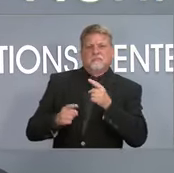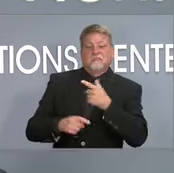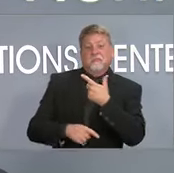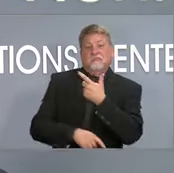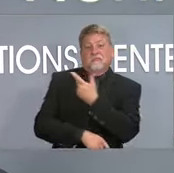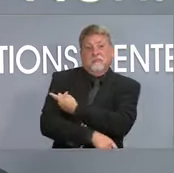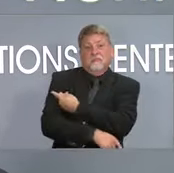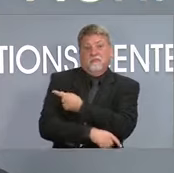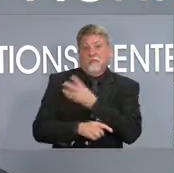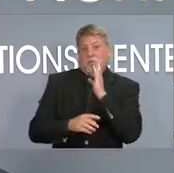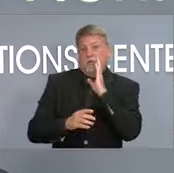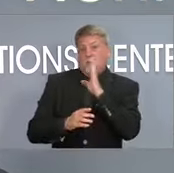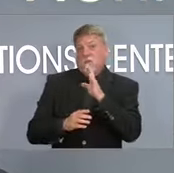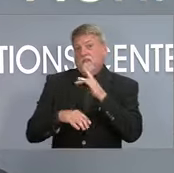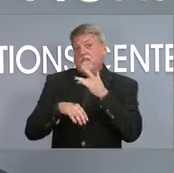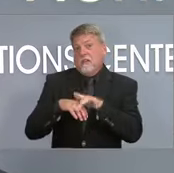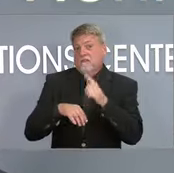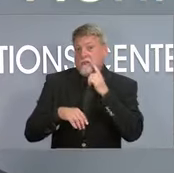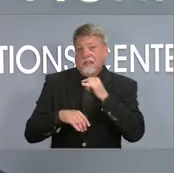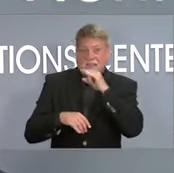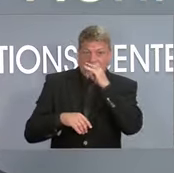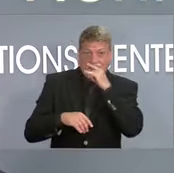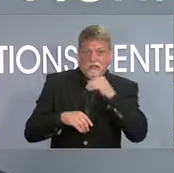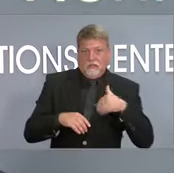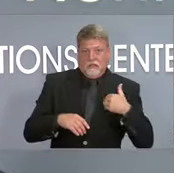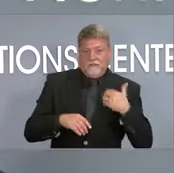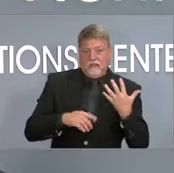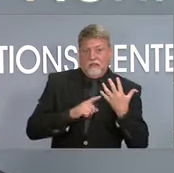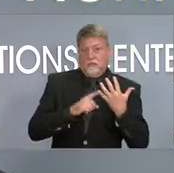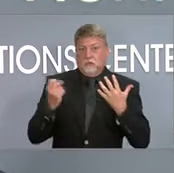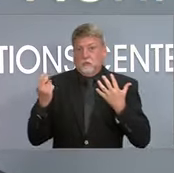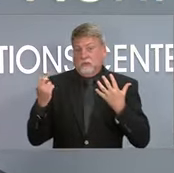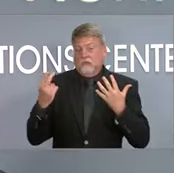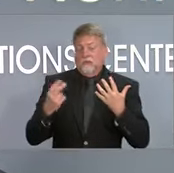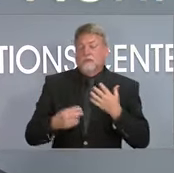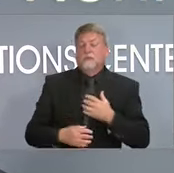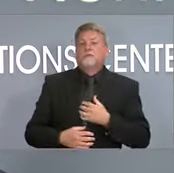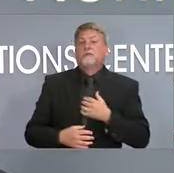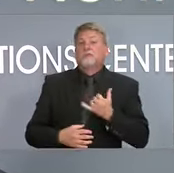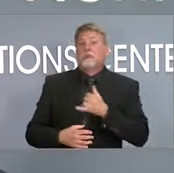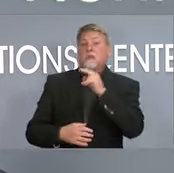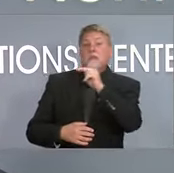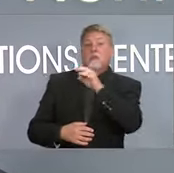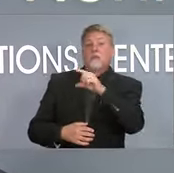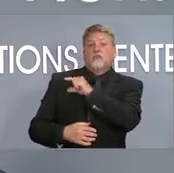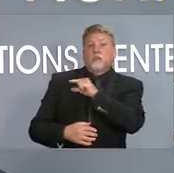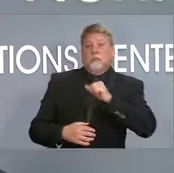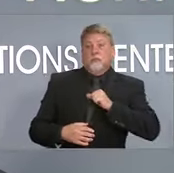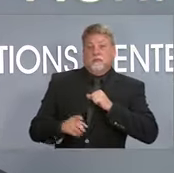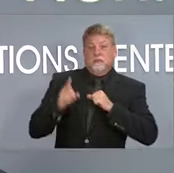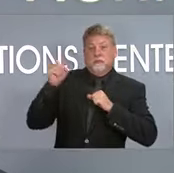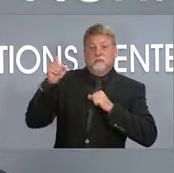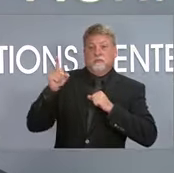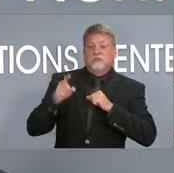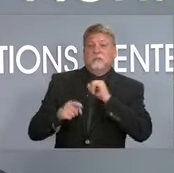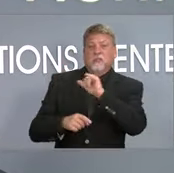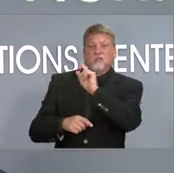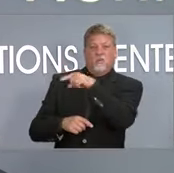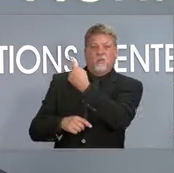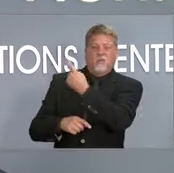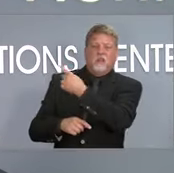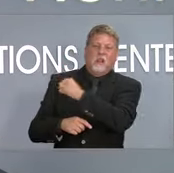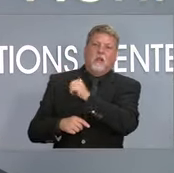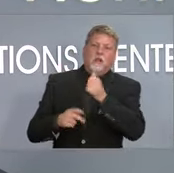5 to 12-year-olds or up to 12-year-olds. And the General Assembly is the only body other than the NC Public Health